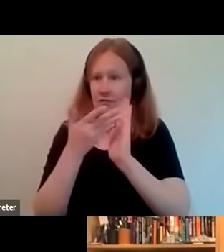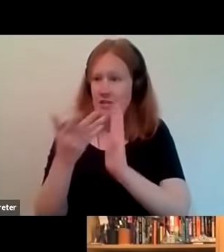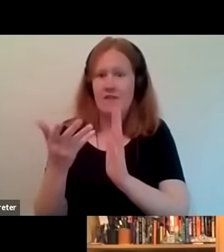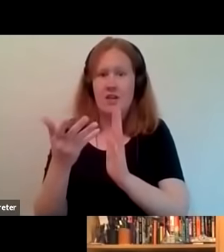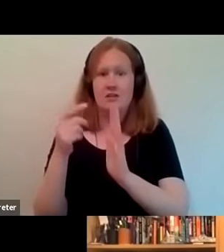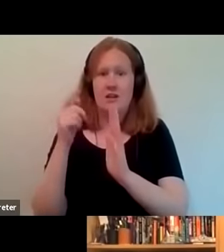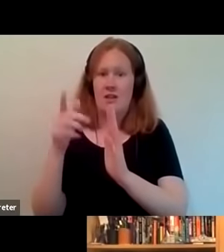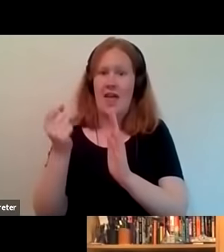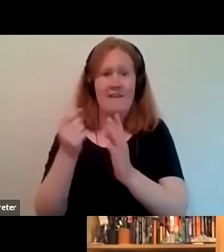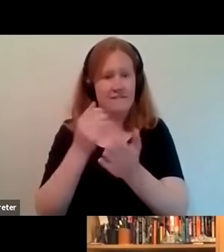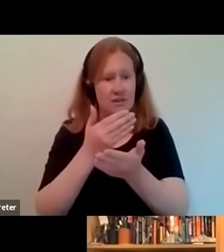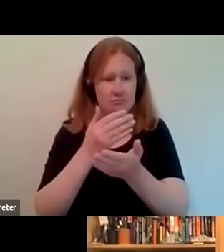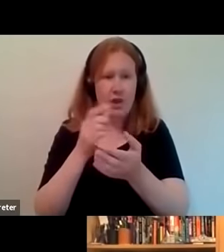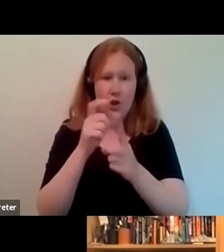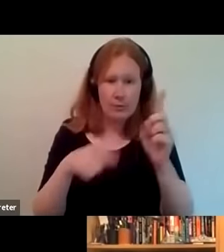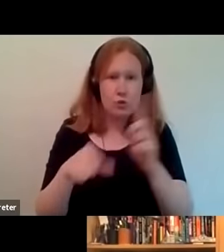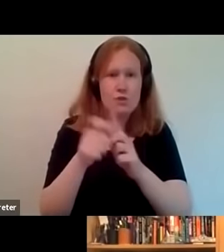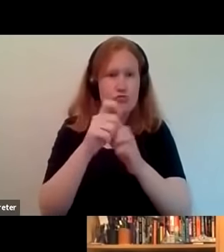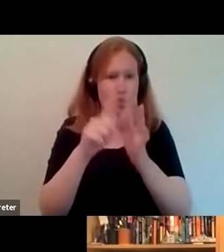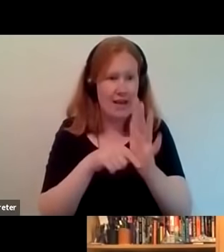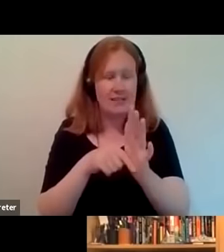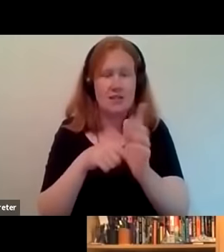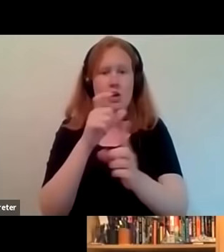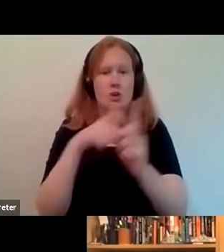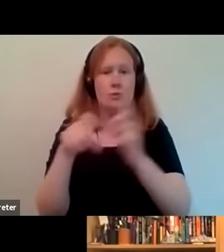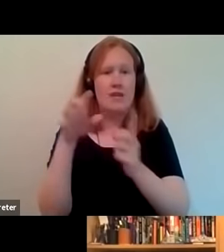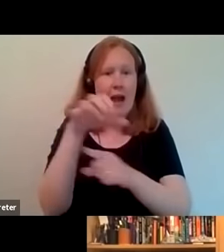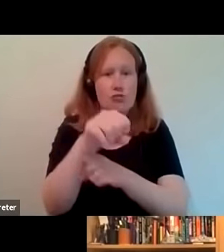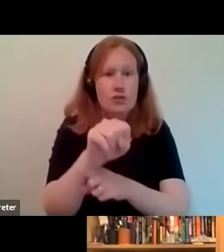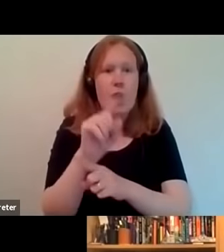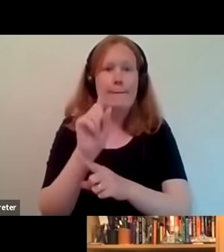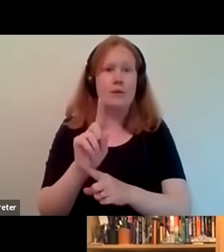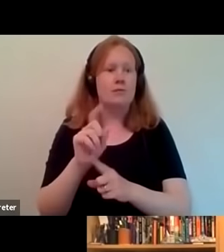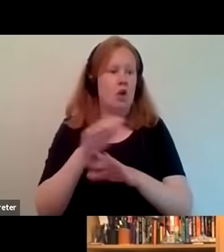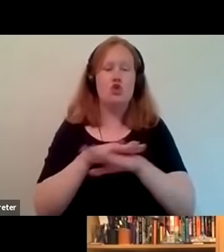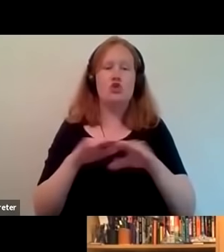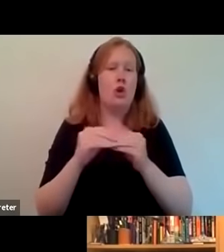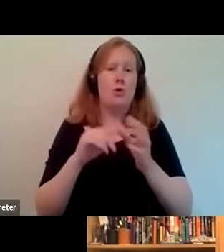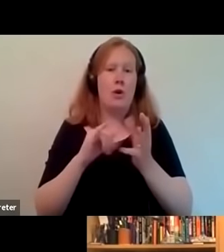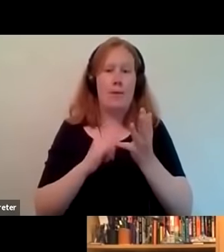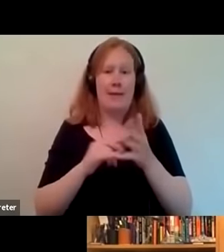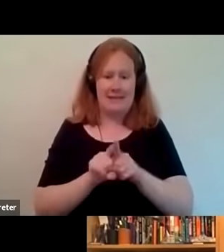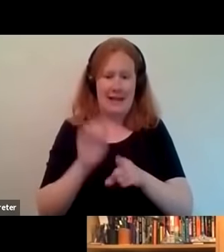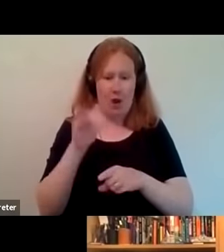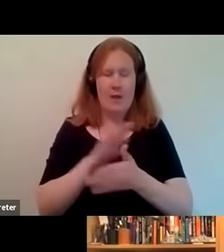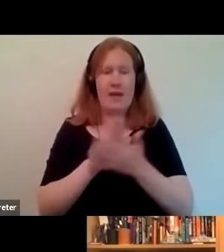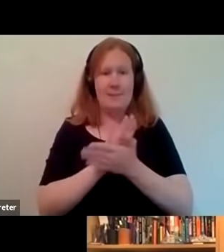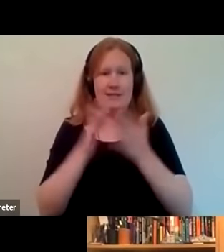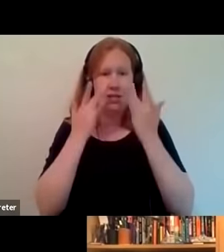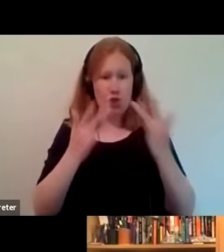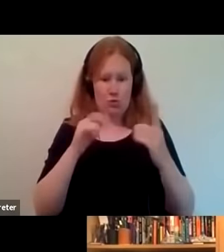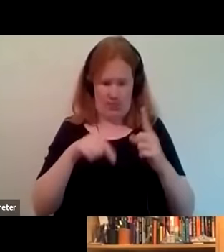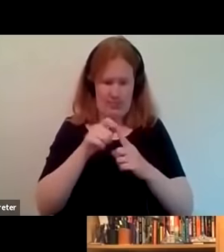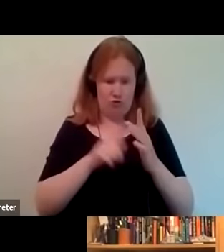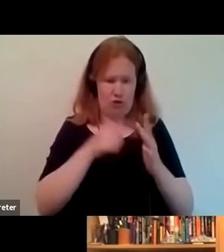do do community projects and community outreach projects but i think what no baseline home shows is that there's a real need and a want to be um